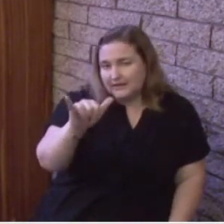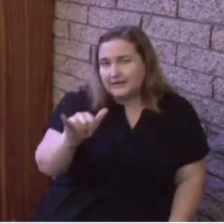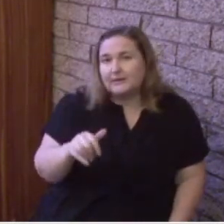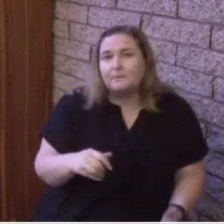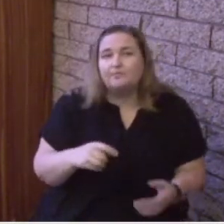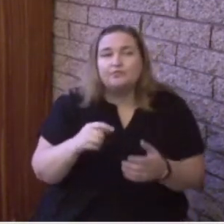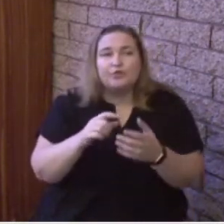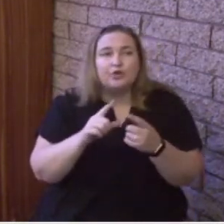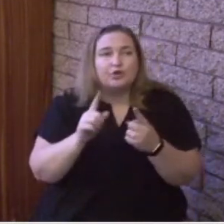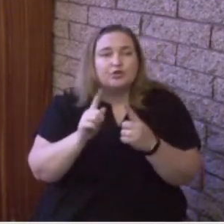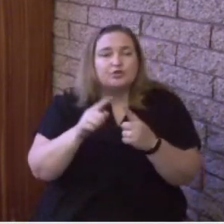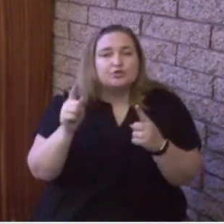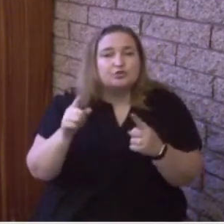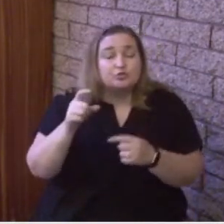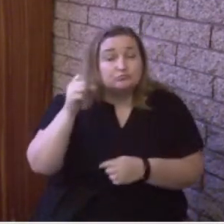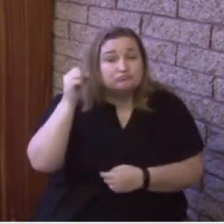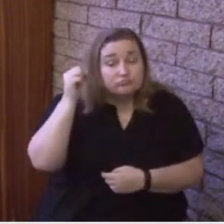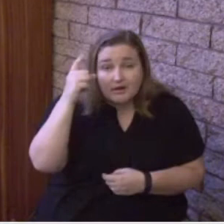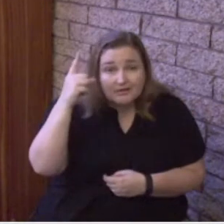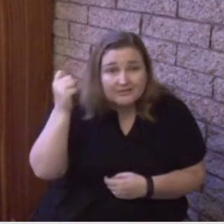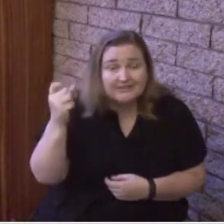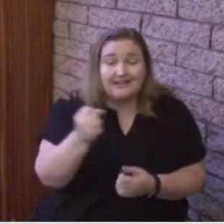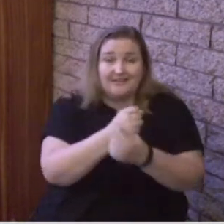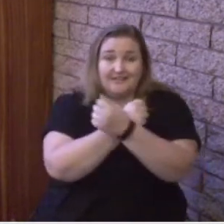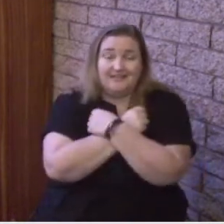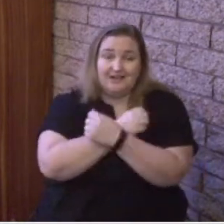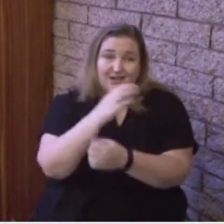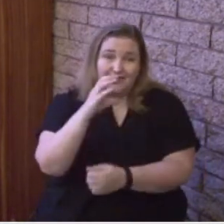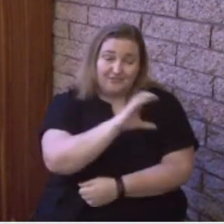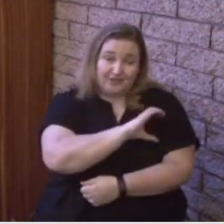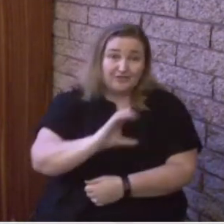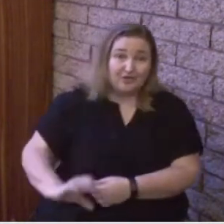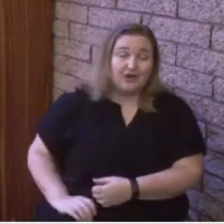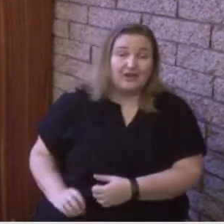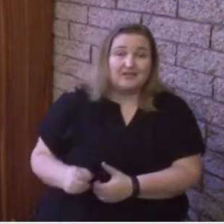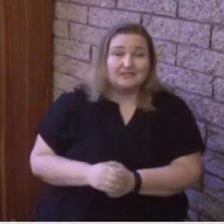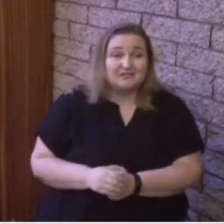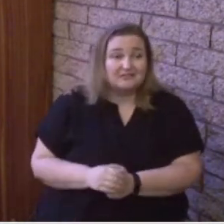is the apostles' ability through their experience